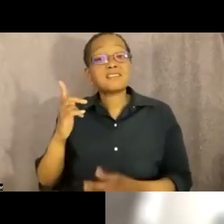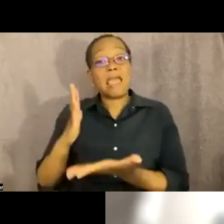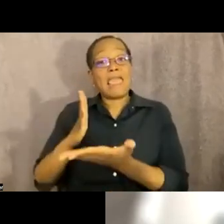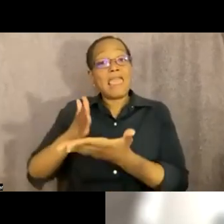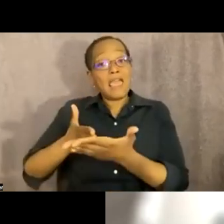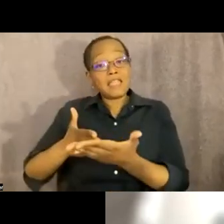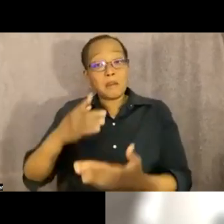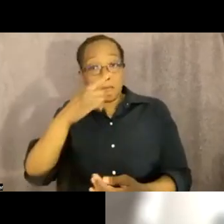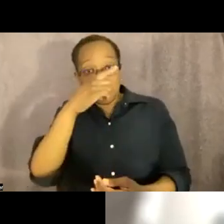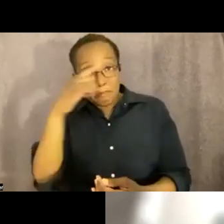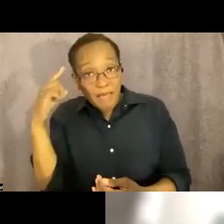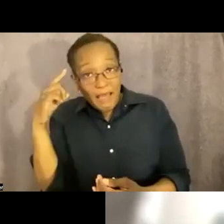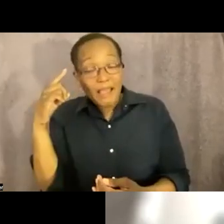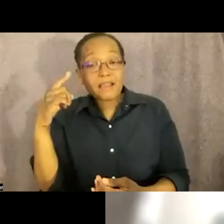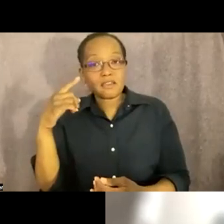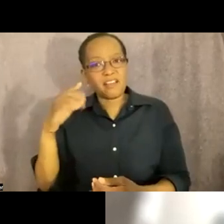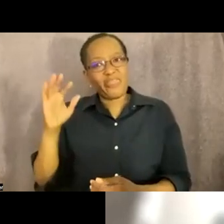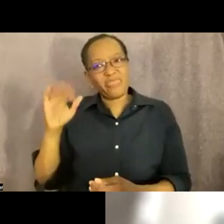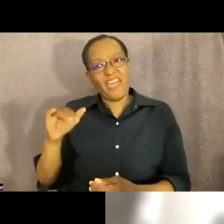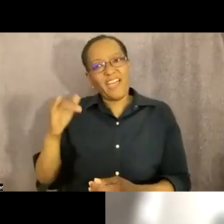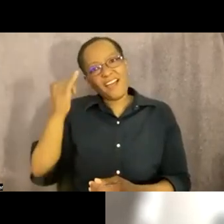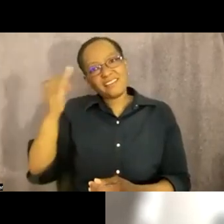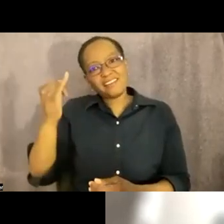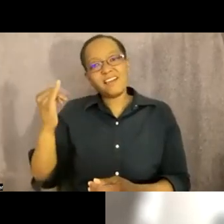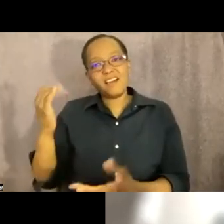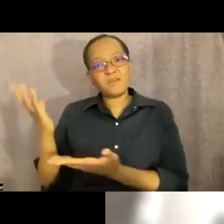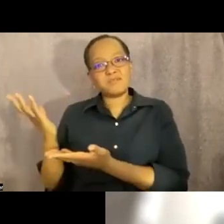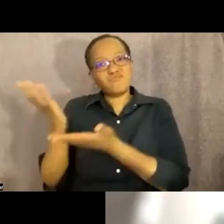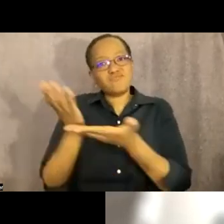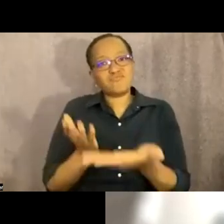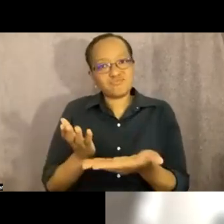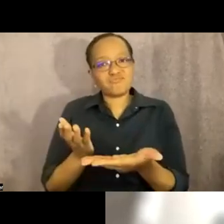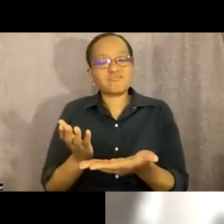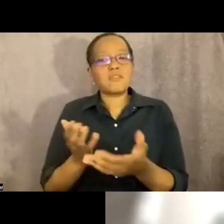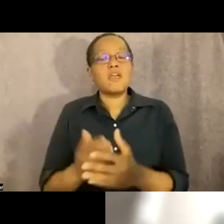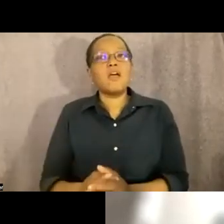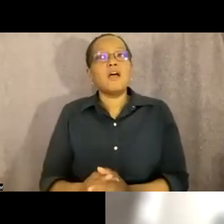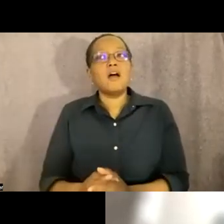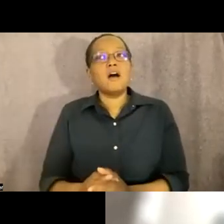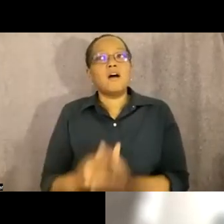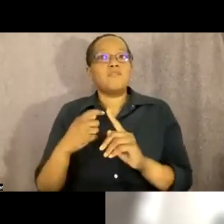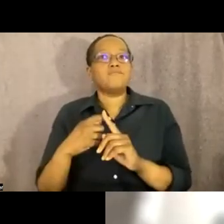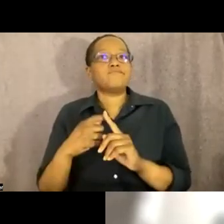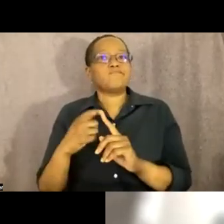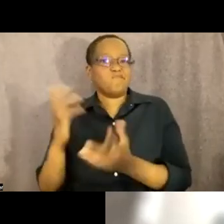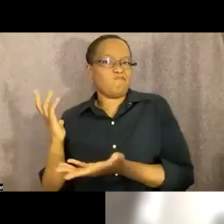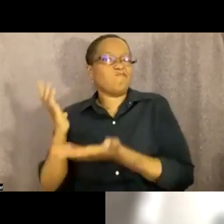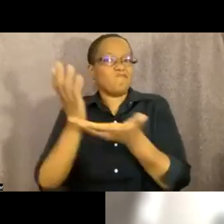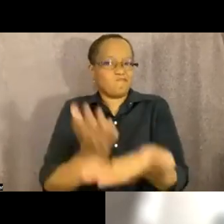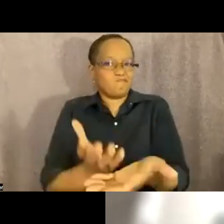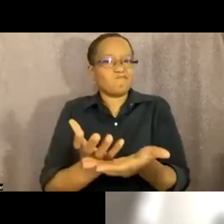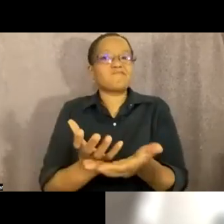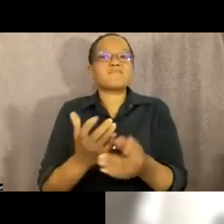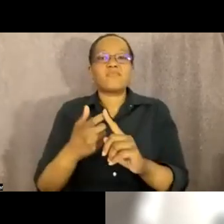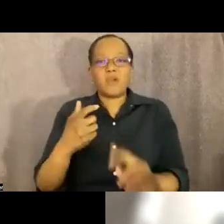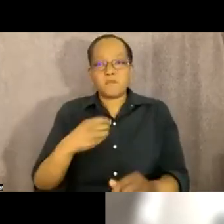from that carried on the um i would say on the caravan of white supremacy